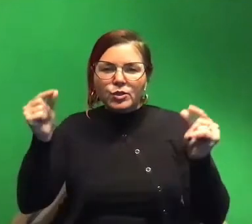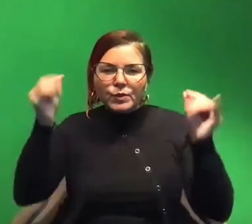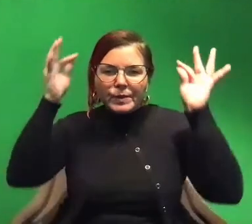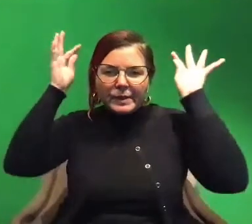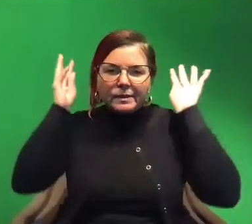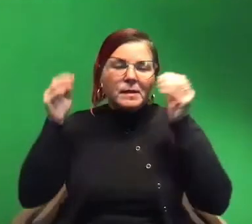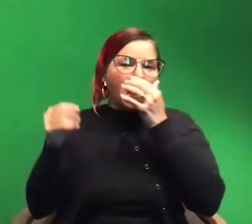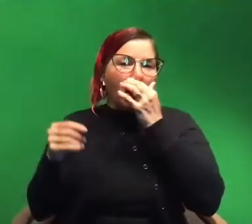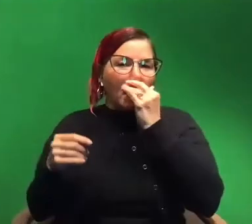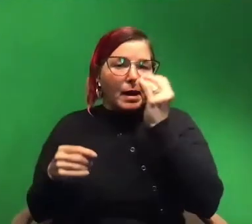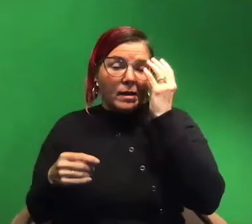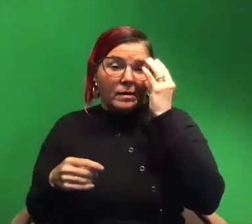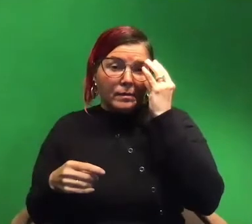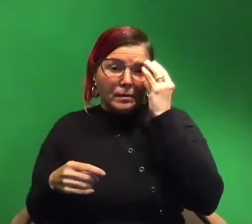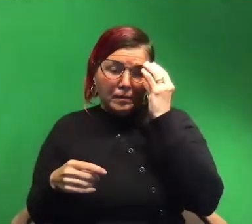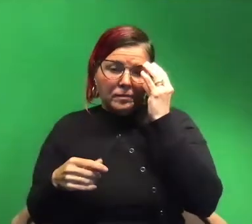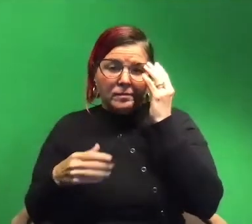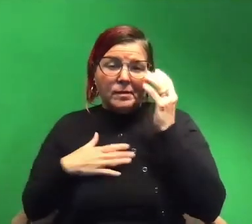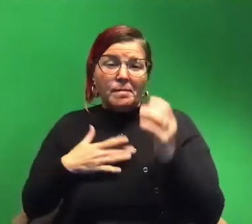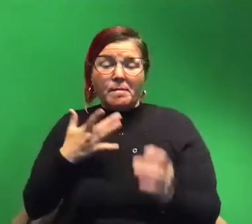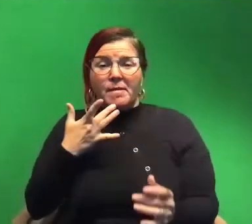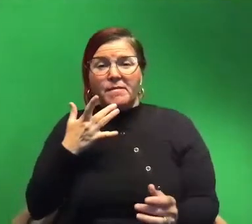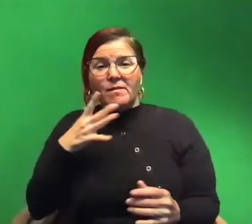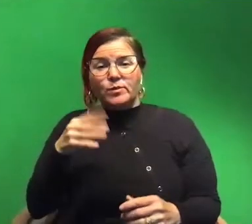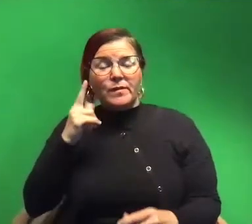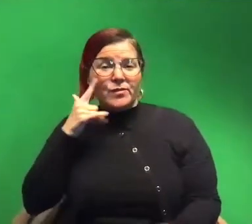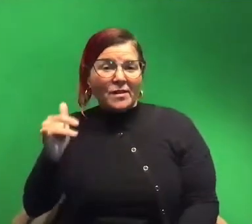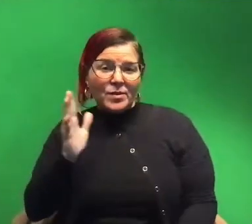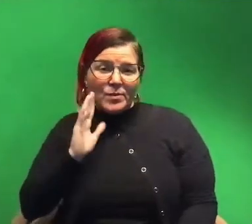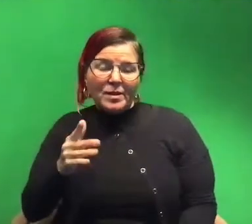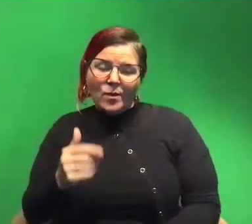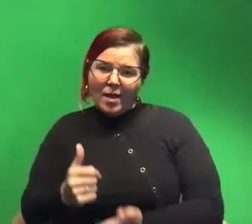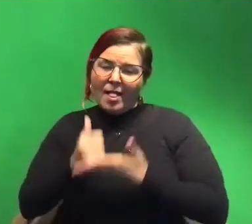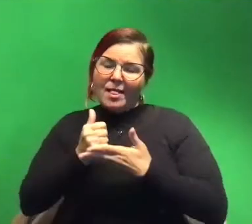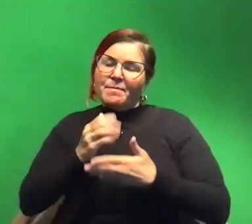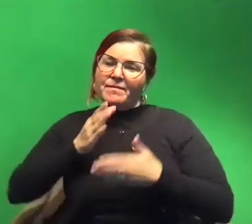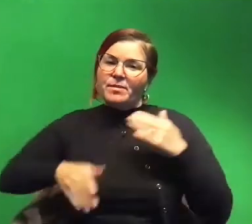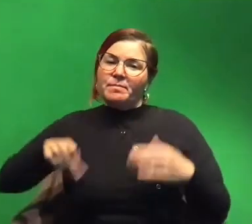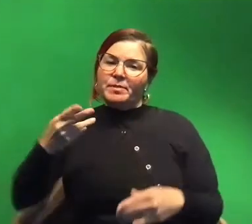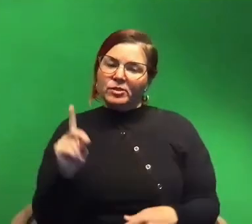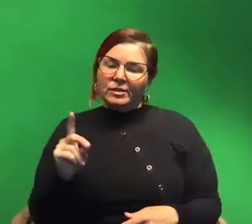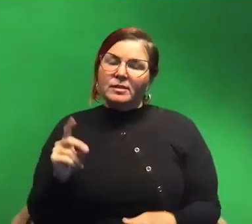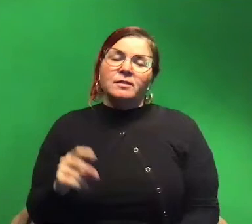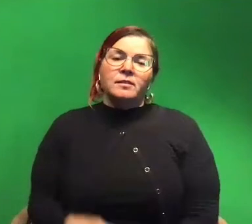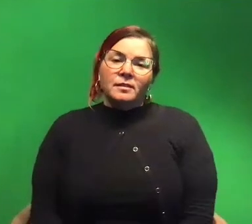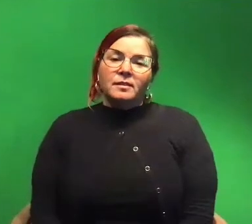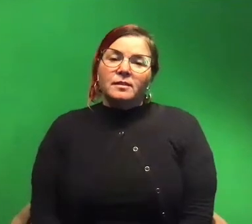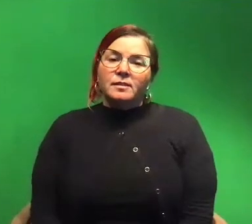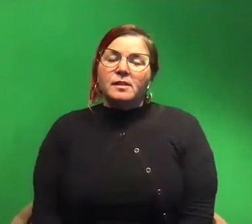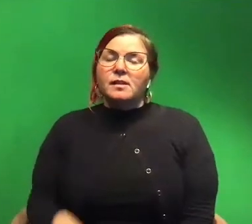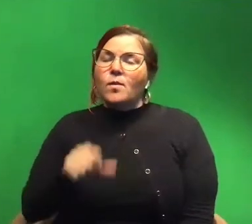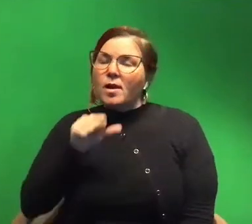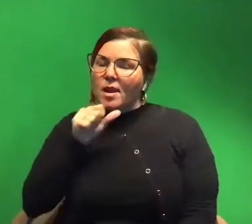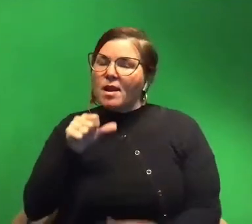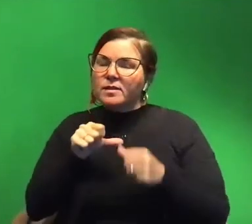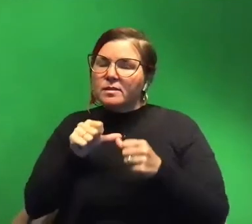they're gonna be my favorite squid for forever because they did help me get my doctorate. I would love to study the senses